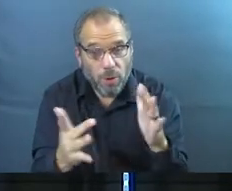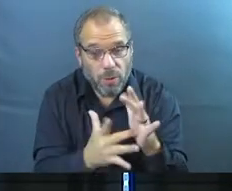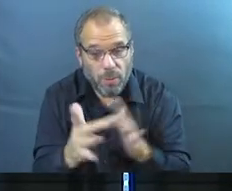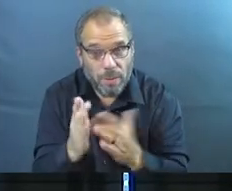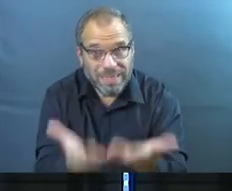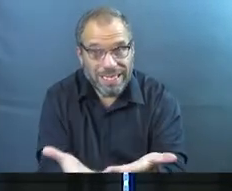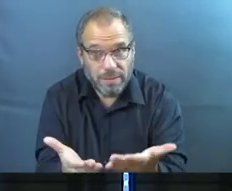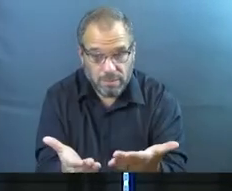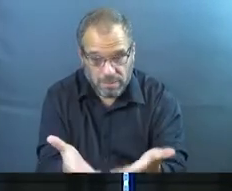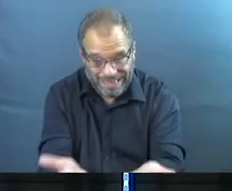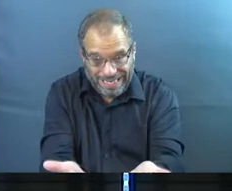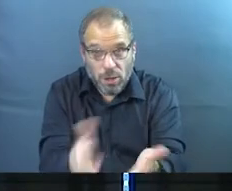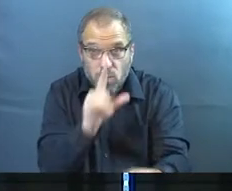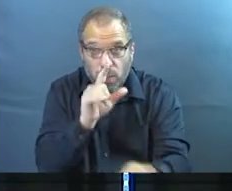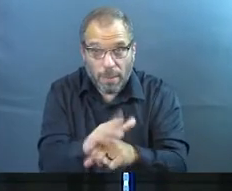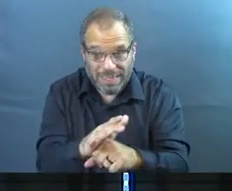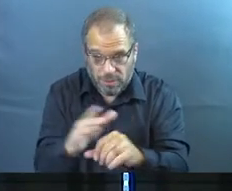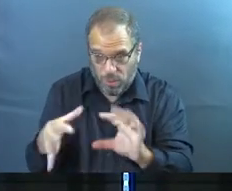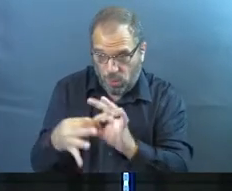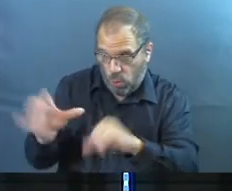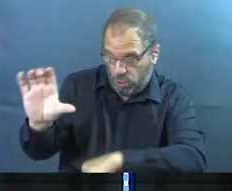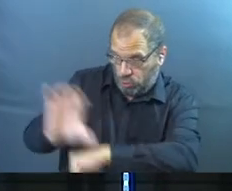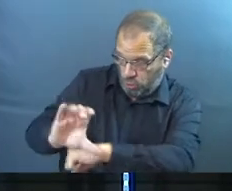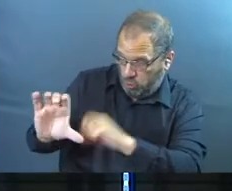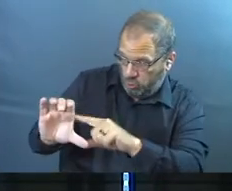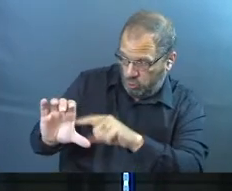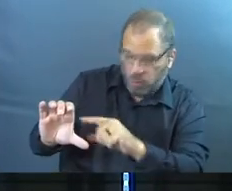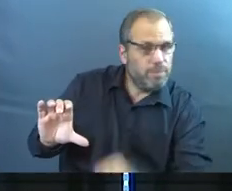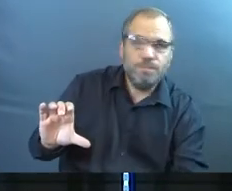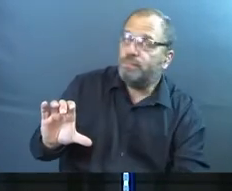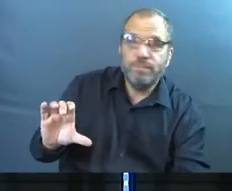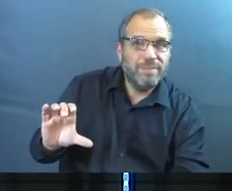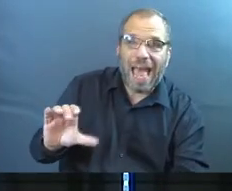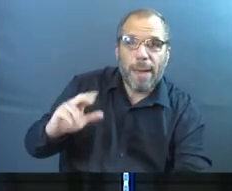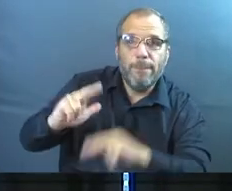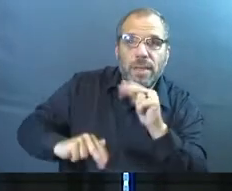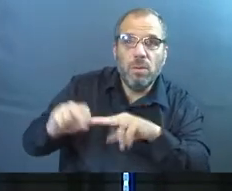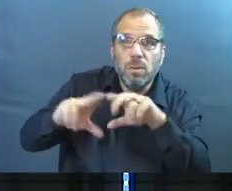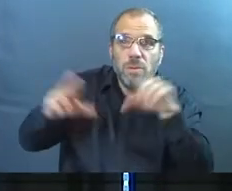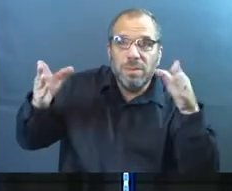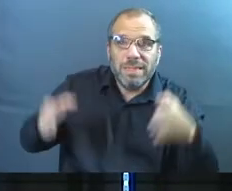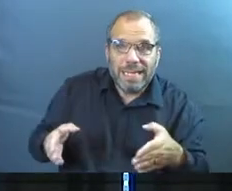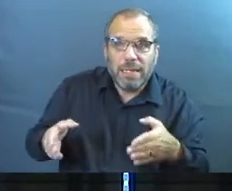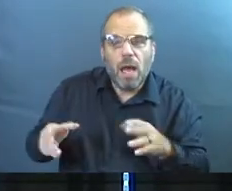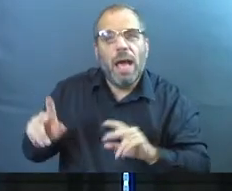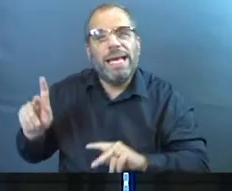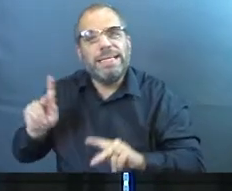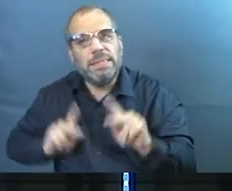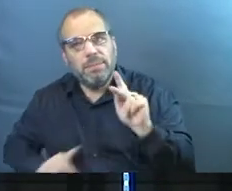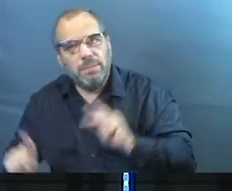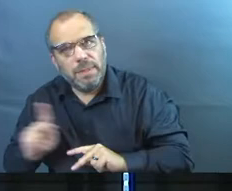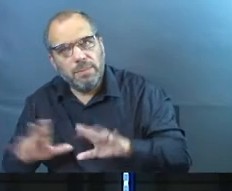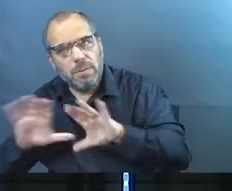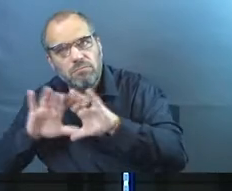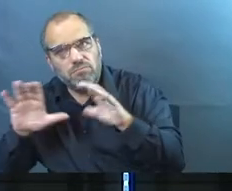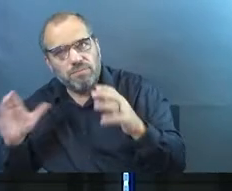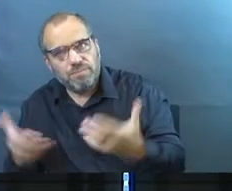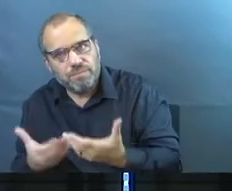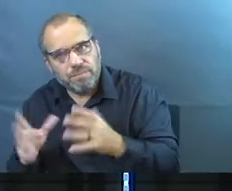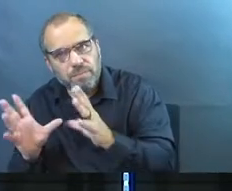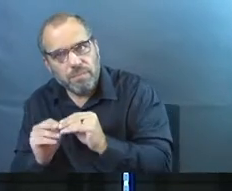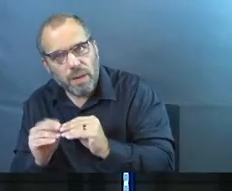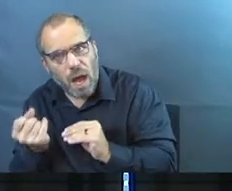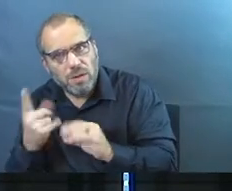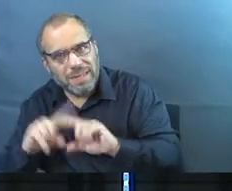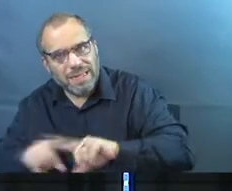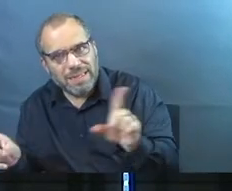scripture that are associated with that word church. It's a group of people. And it's very important that we understand the